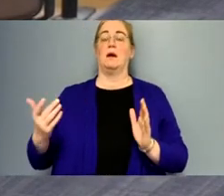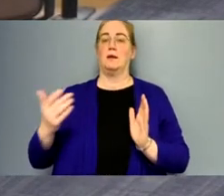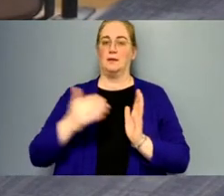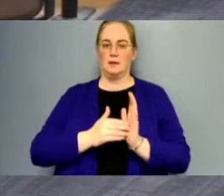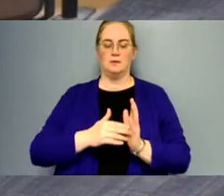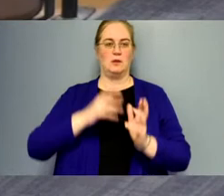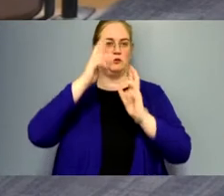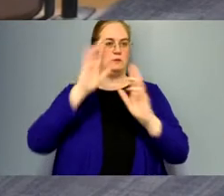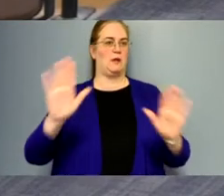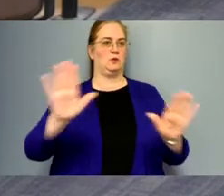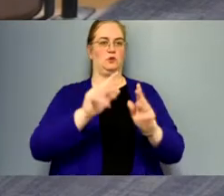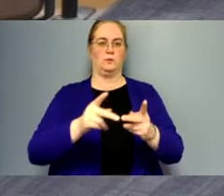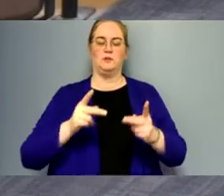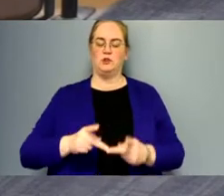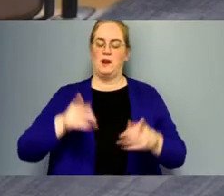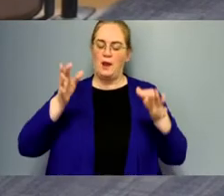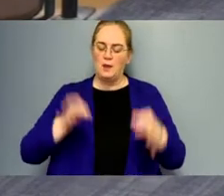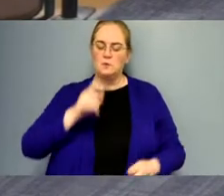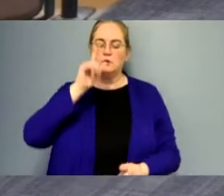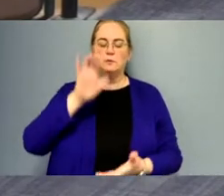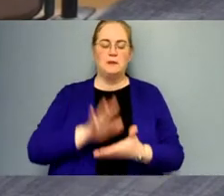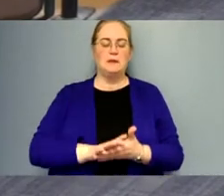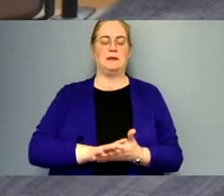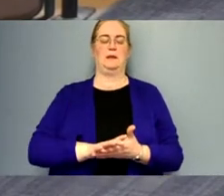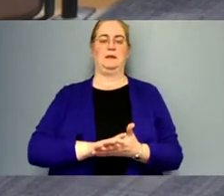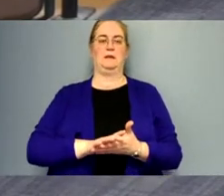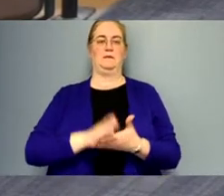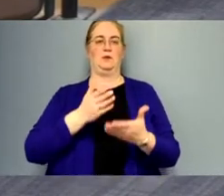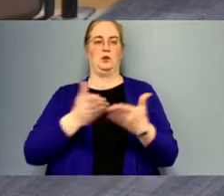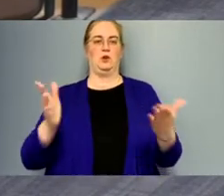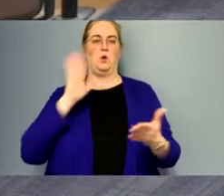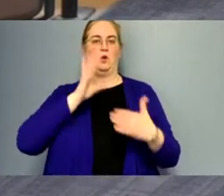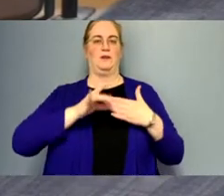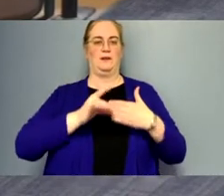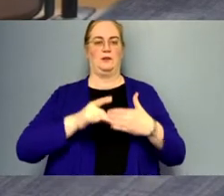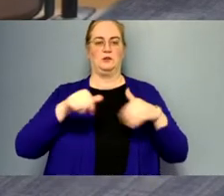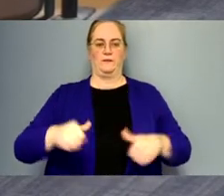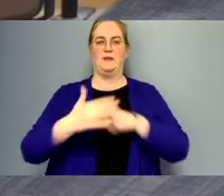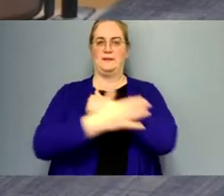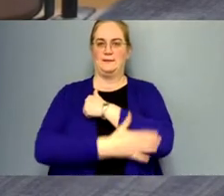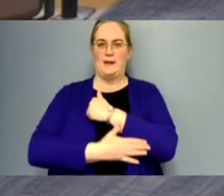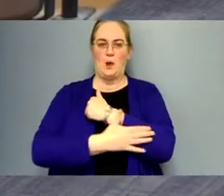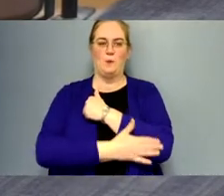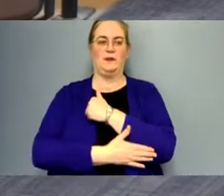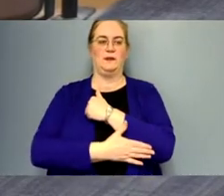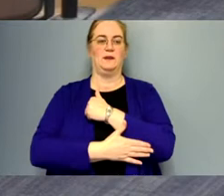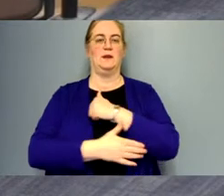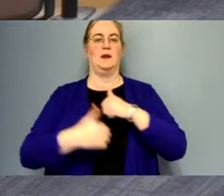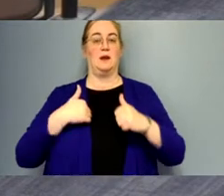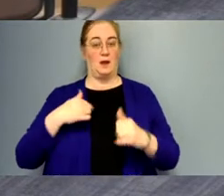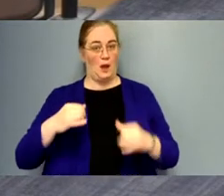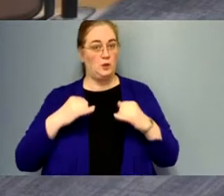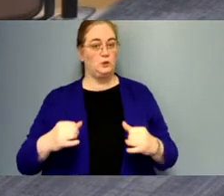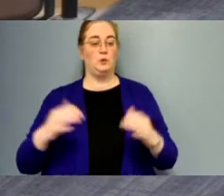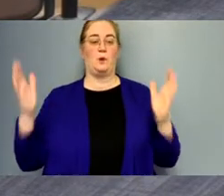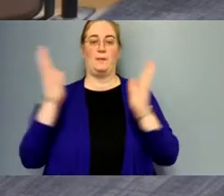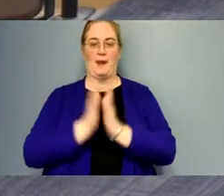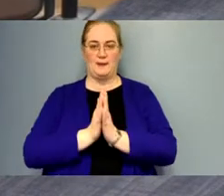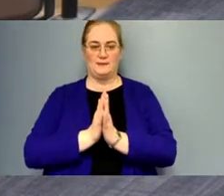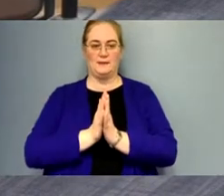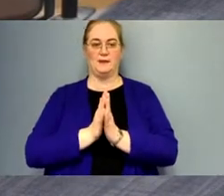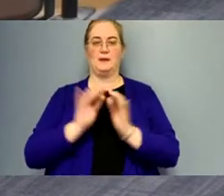position i absolutely believe that you are the leaders of this county and i too am asking